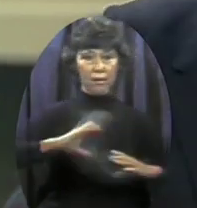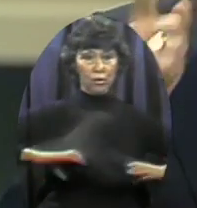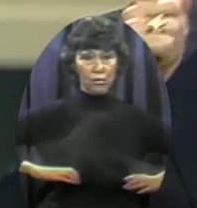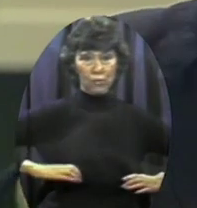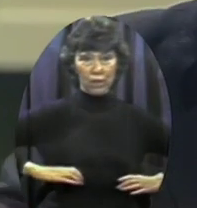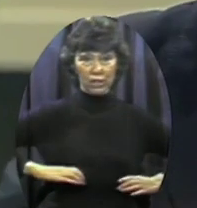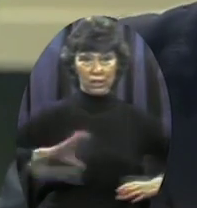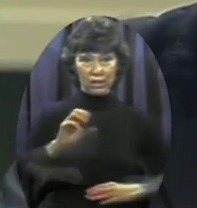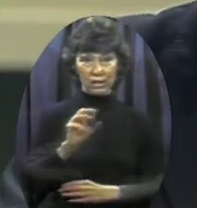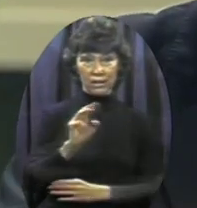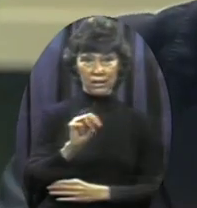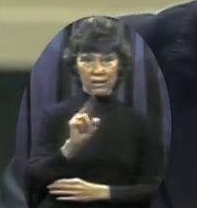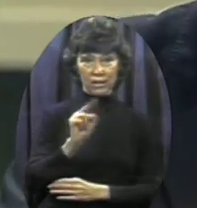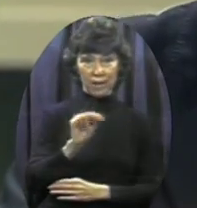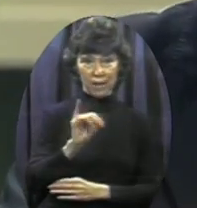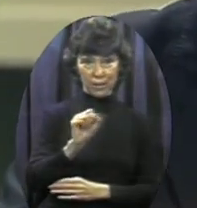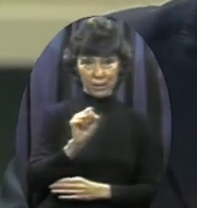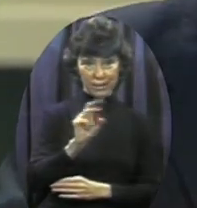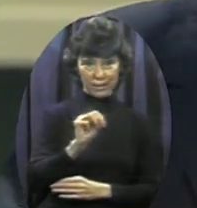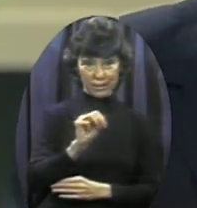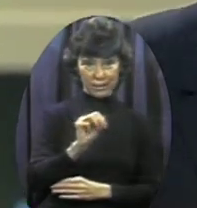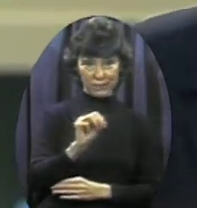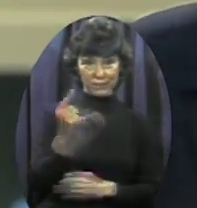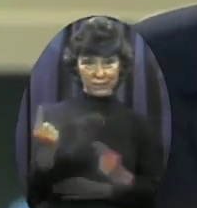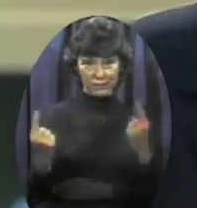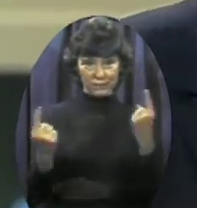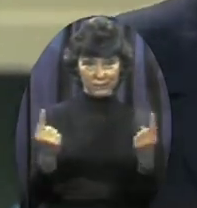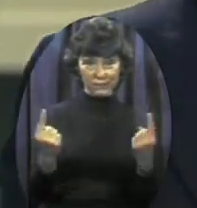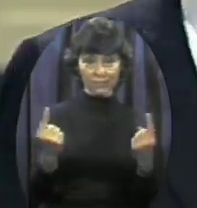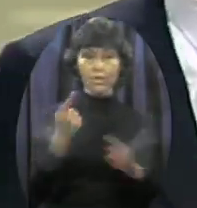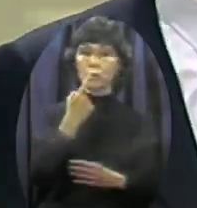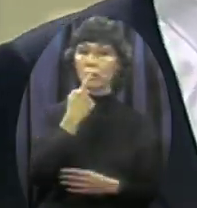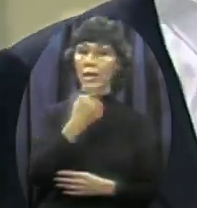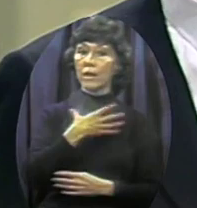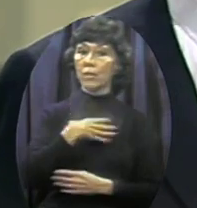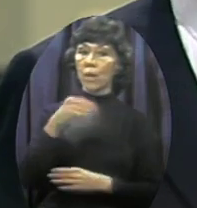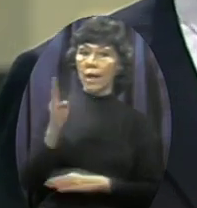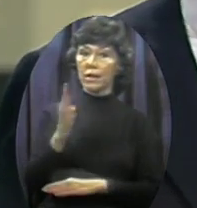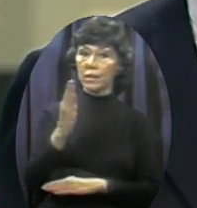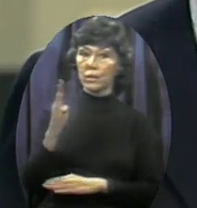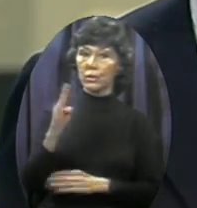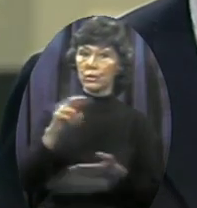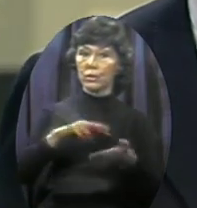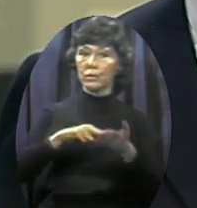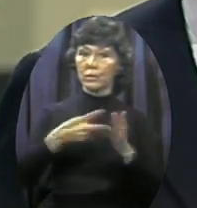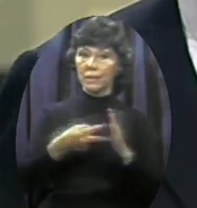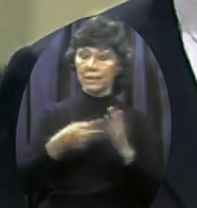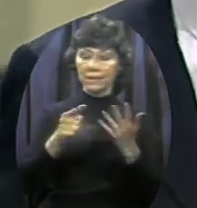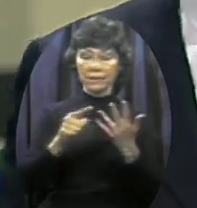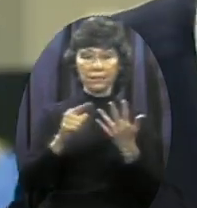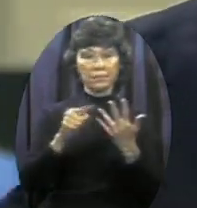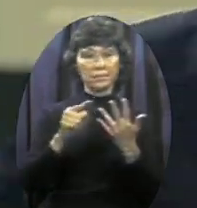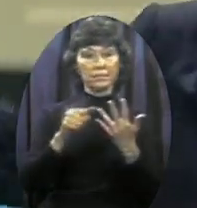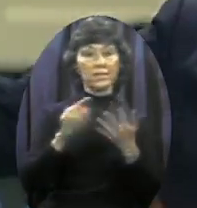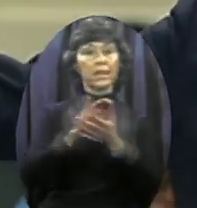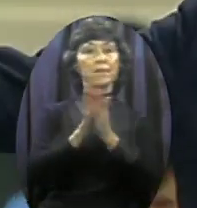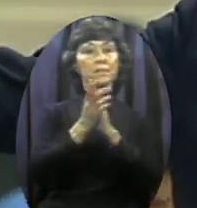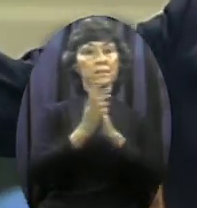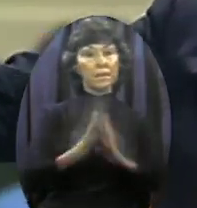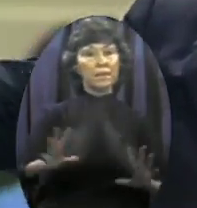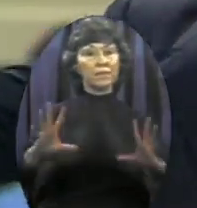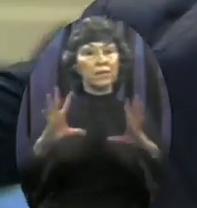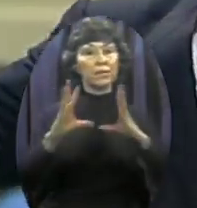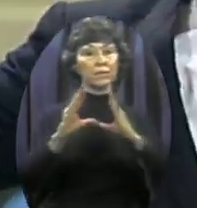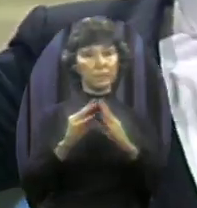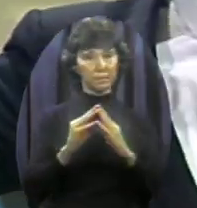The red, white and blue Stands for freedom of assembly Peaceable assembly We're here today And nobody